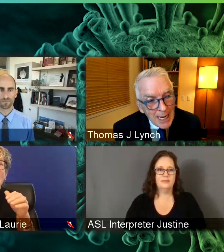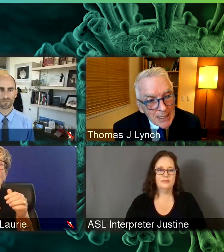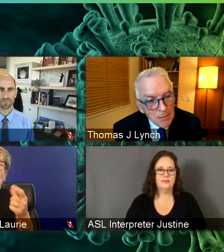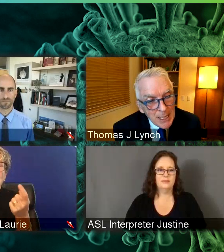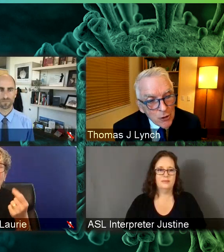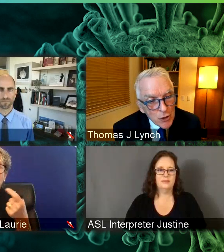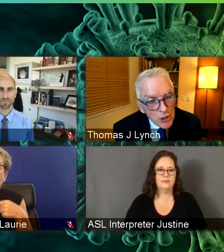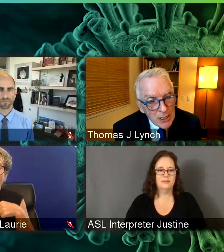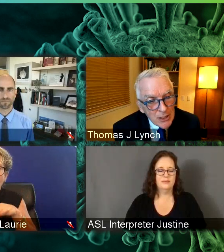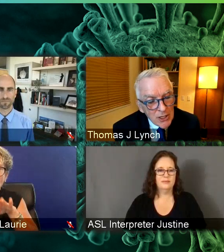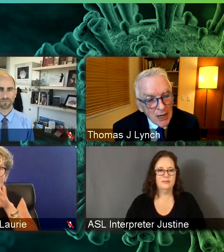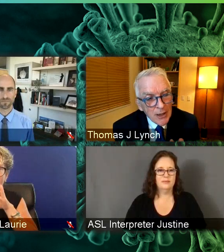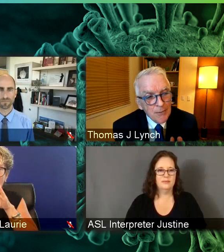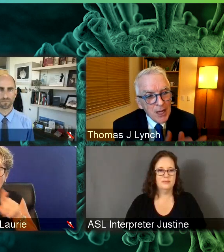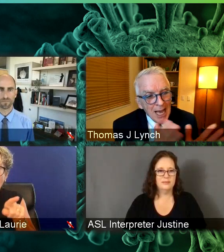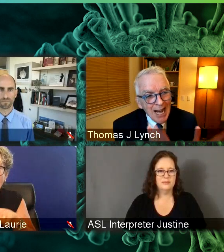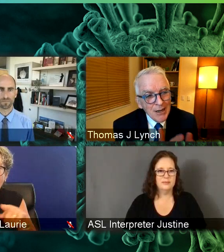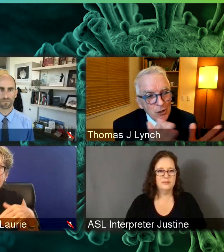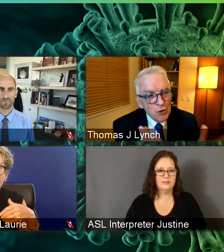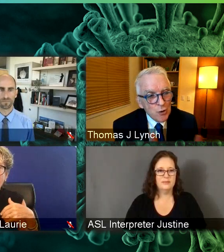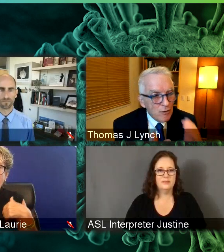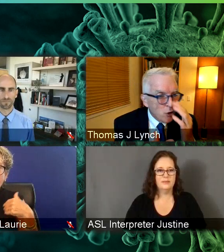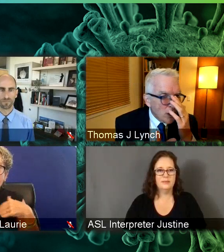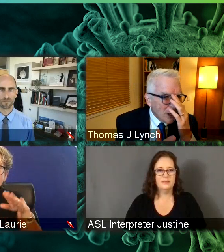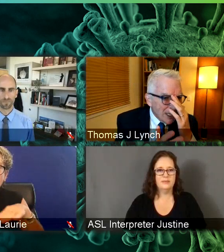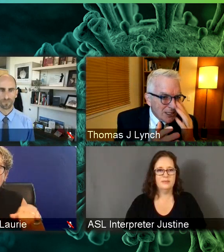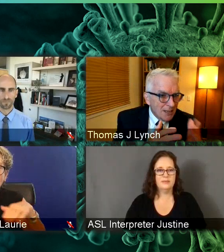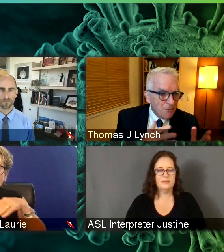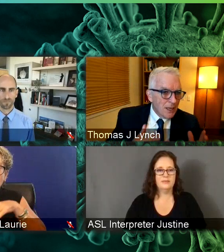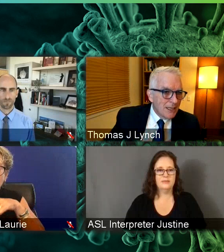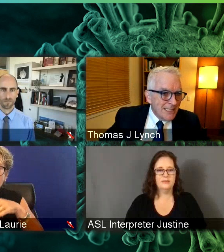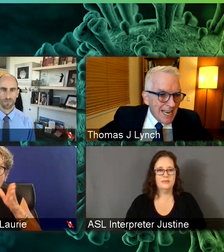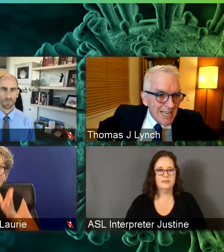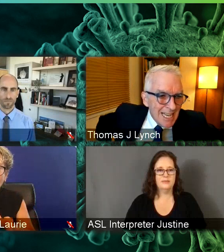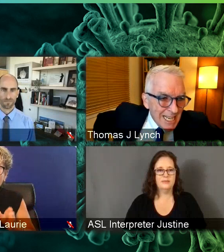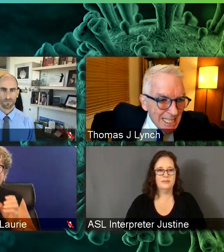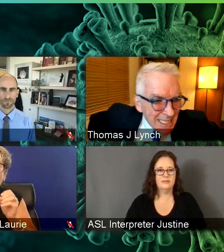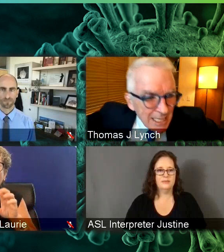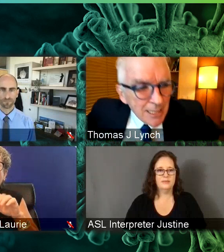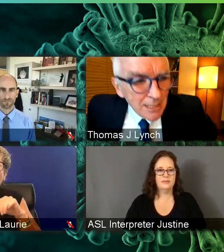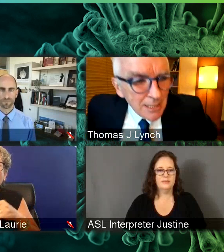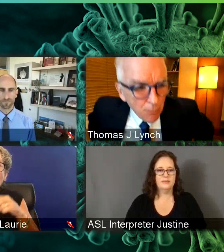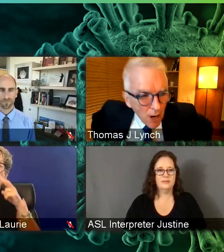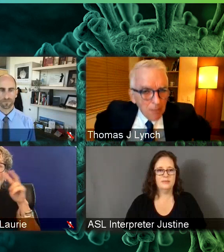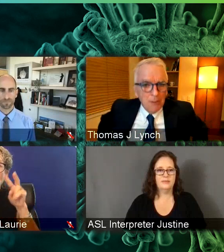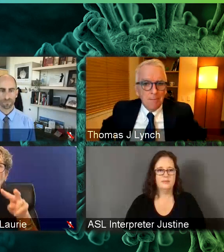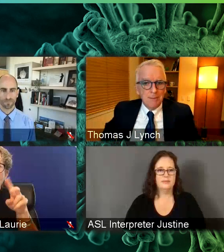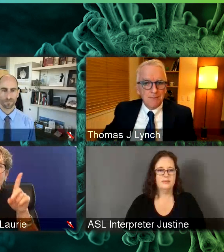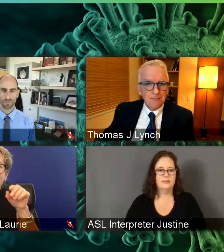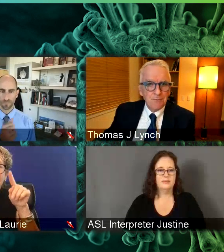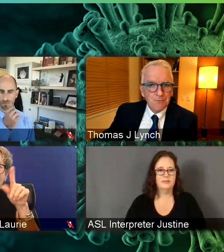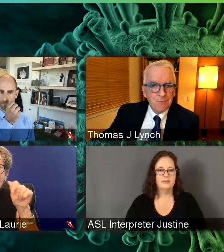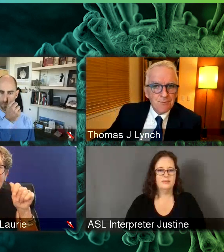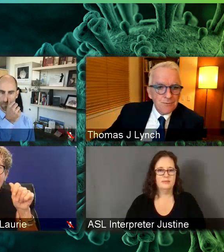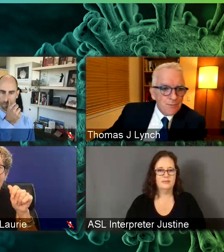by it as a pediatrician in this area? How do you sort of look at this data inconsistency problem?